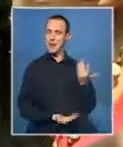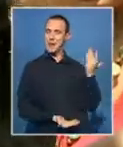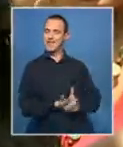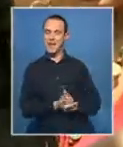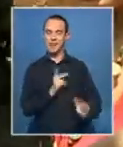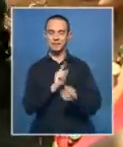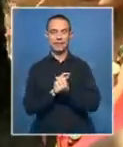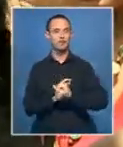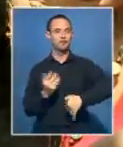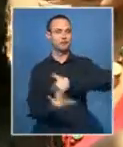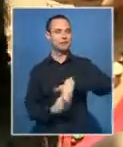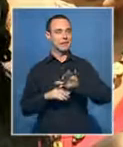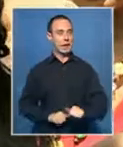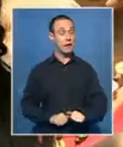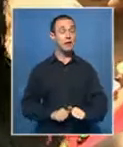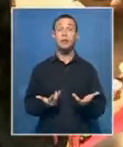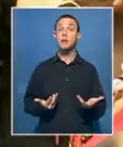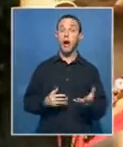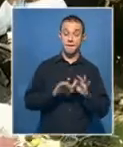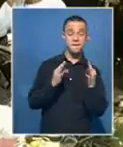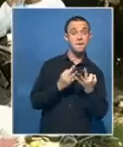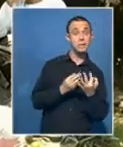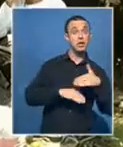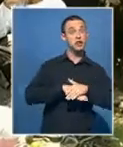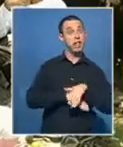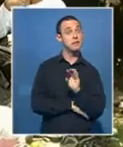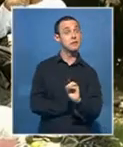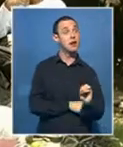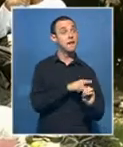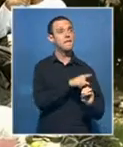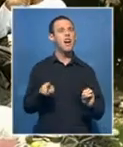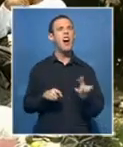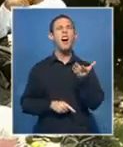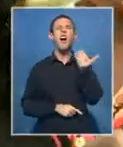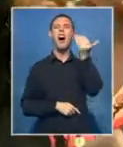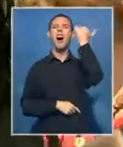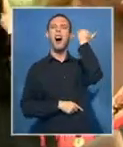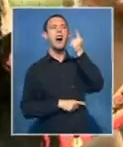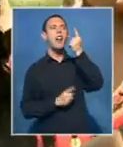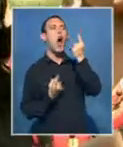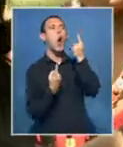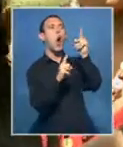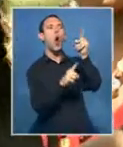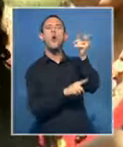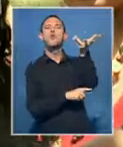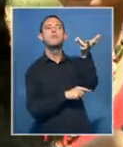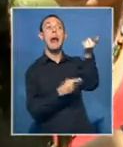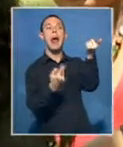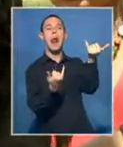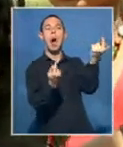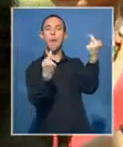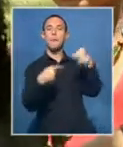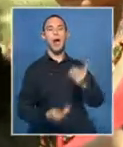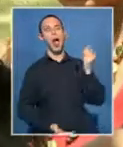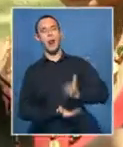with our family and friends having a nice time. Some people we have seen them like since January because we've been away. So today it's the day that